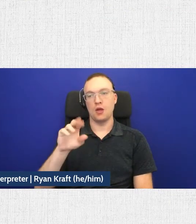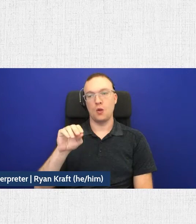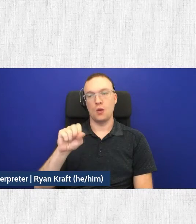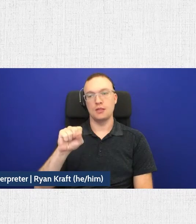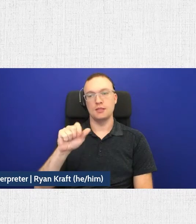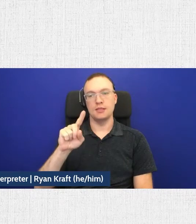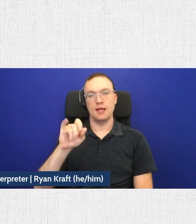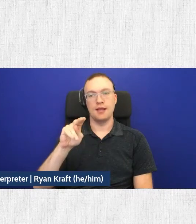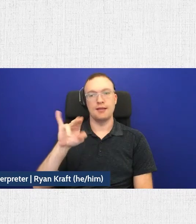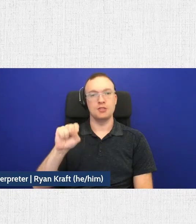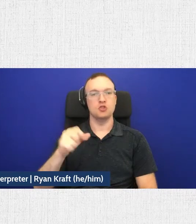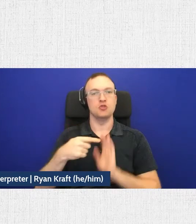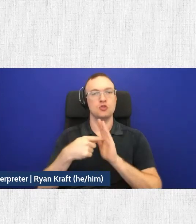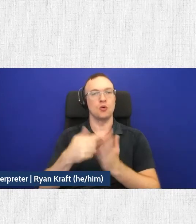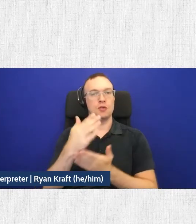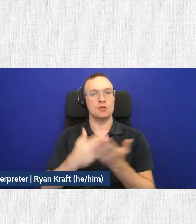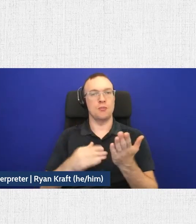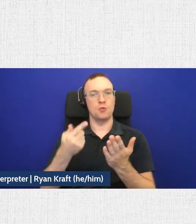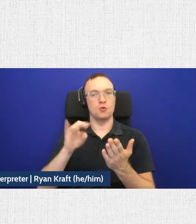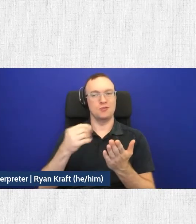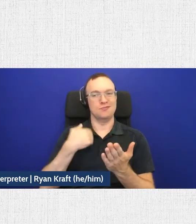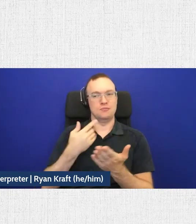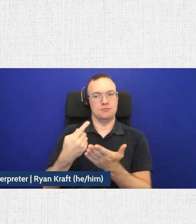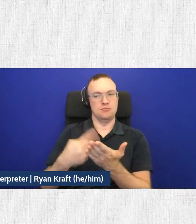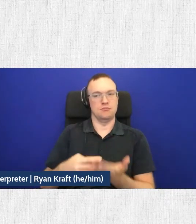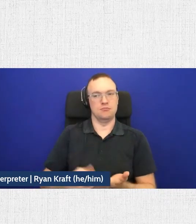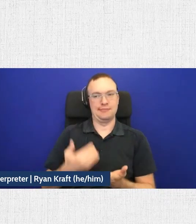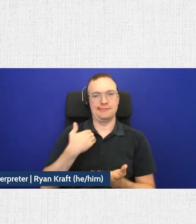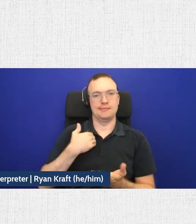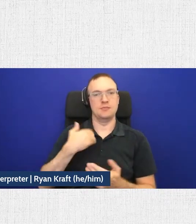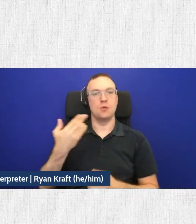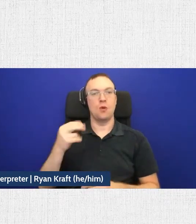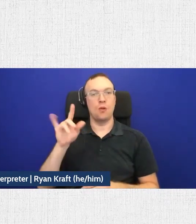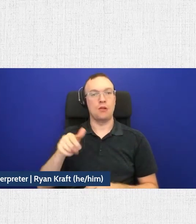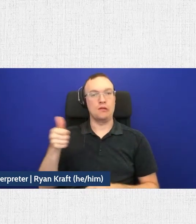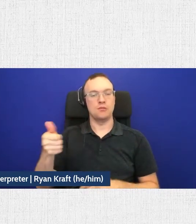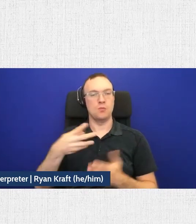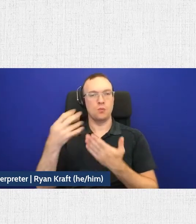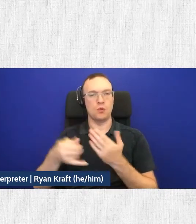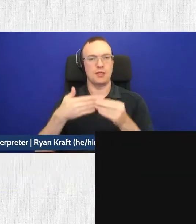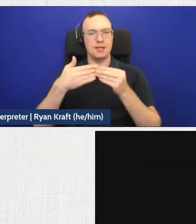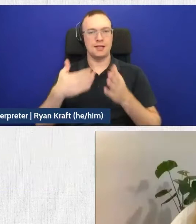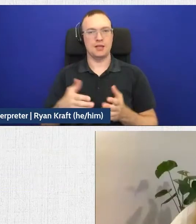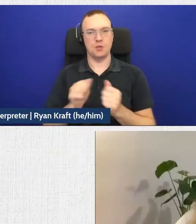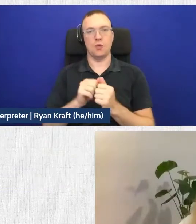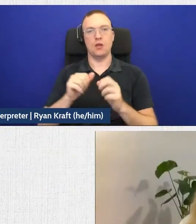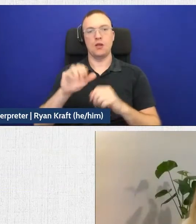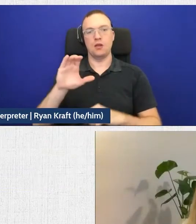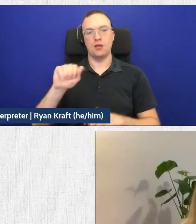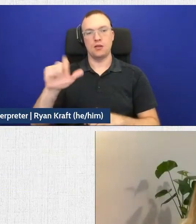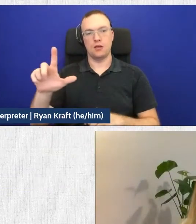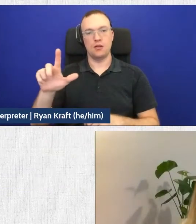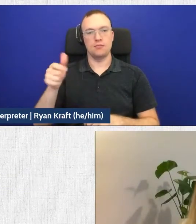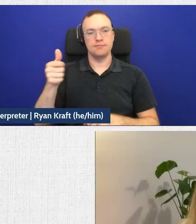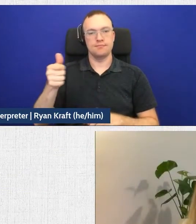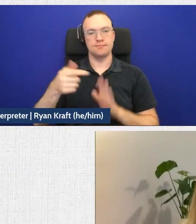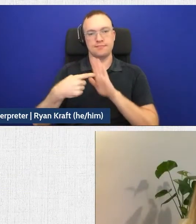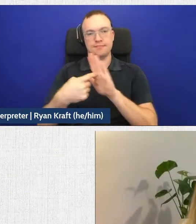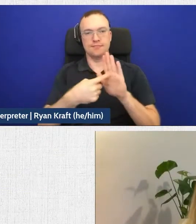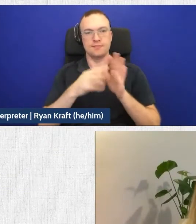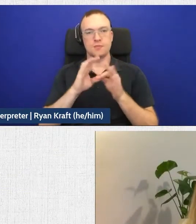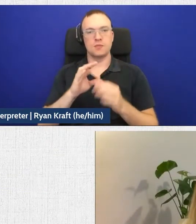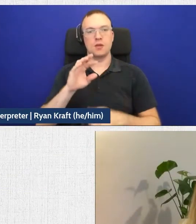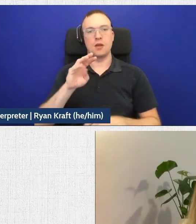to demonstrate some of what George had mentioned previously. Holly is a project leader with the Conflict Analytics Lab, and she will be presenting about